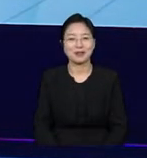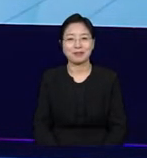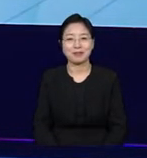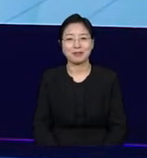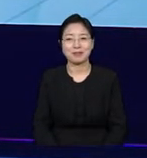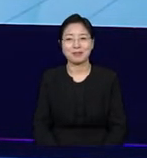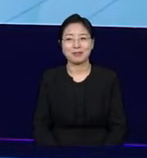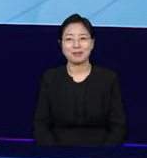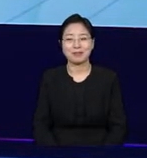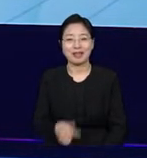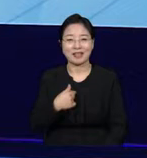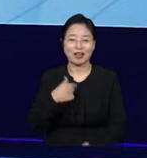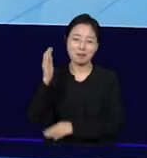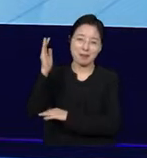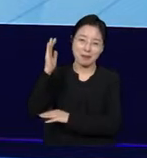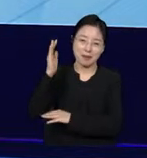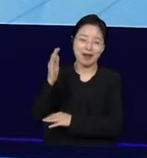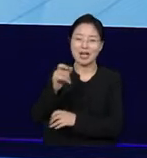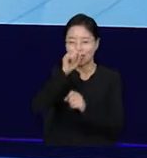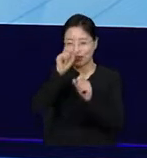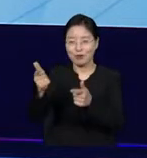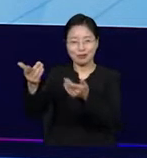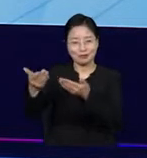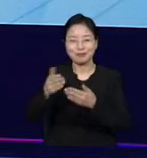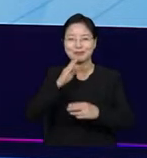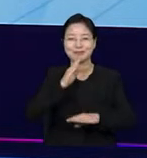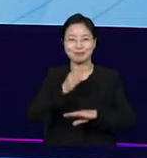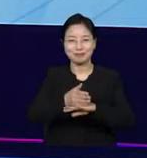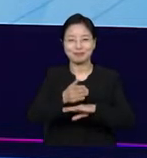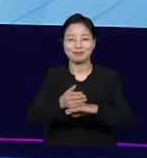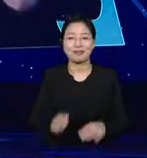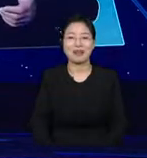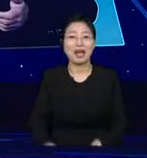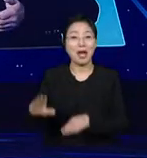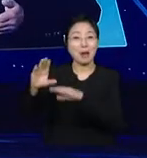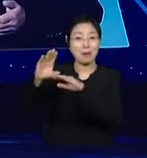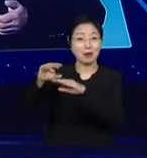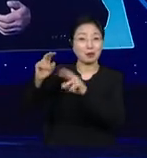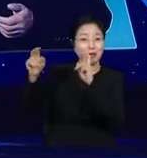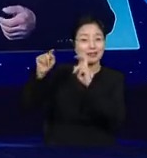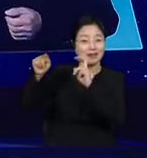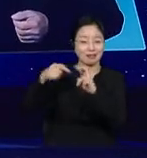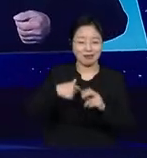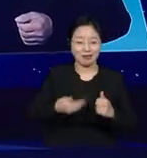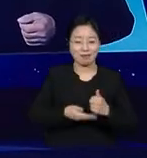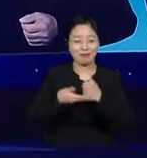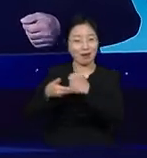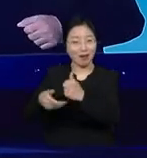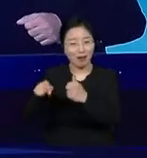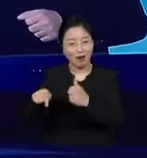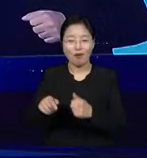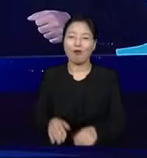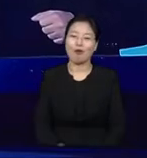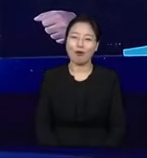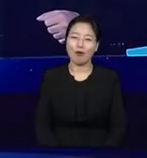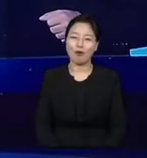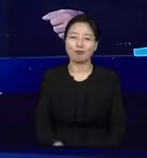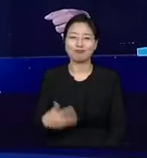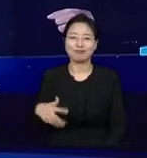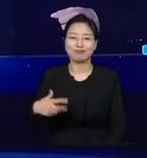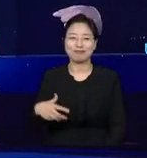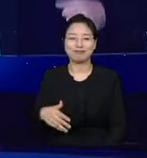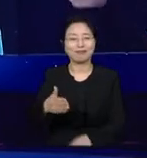broadcasters will engage in this kind of community commitment, and especially for the very warm welcome from the Korean people.